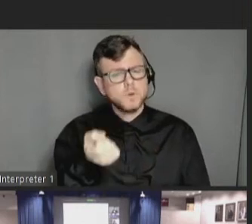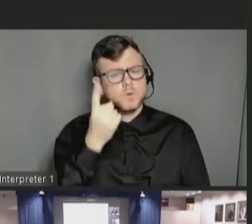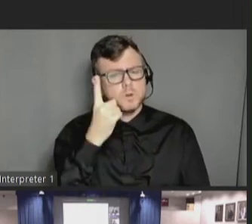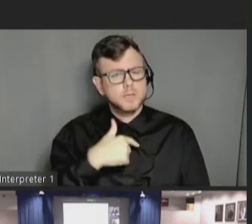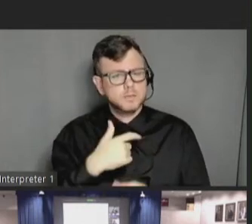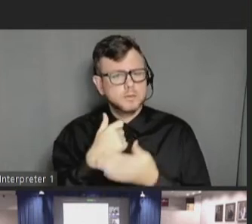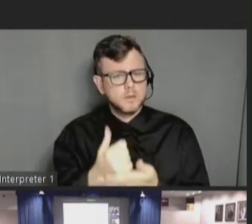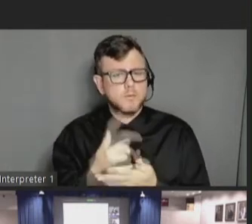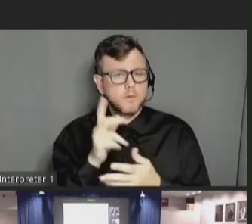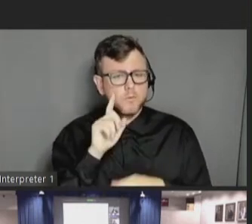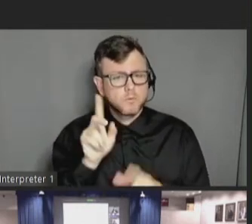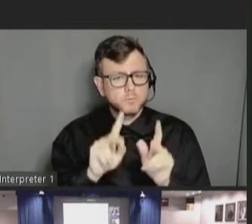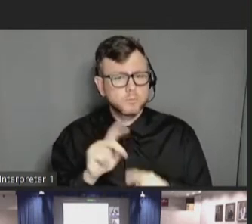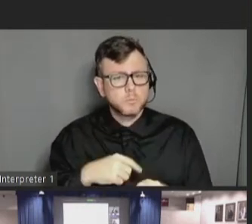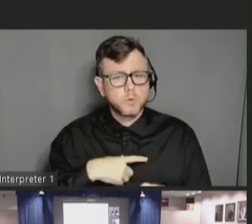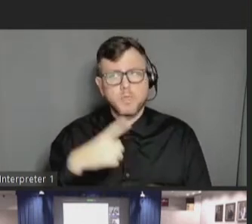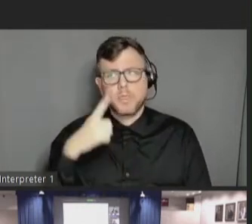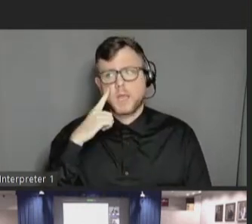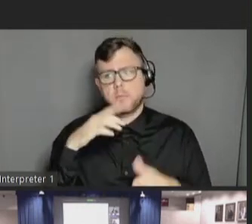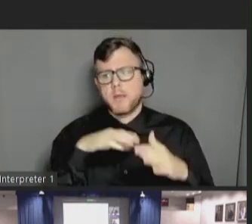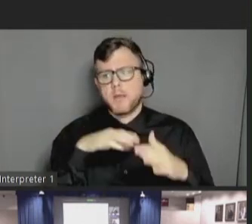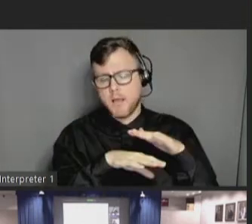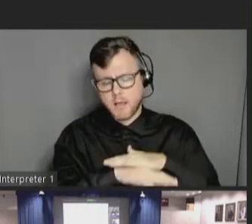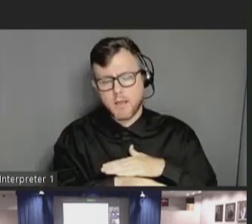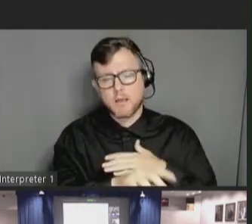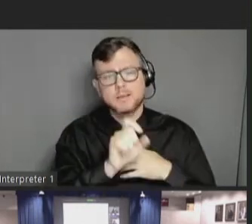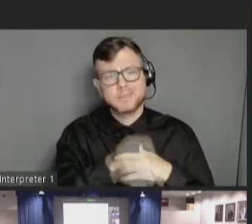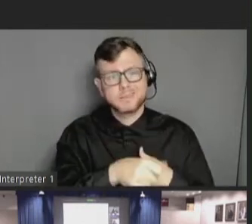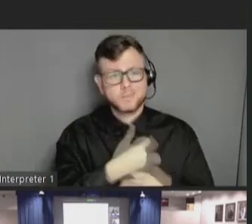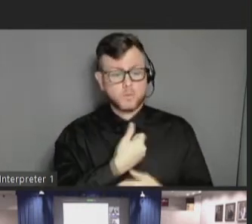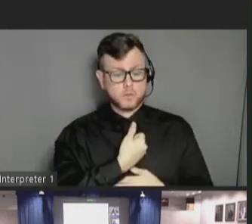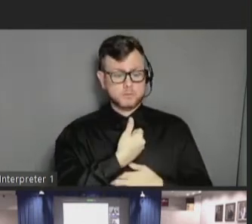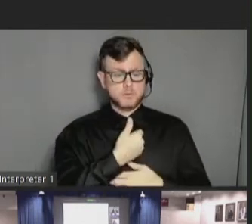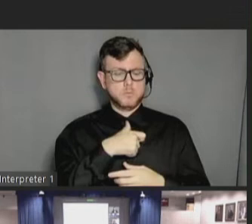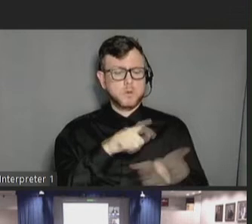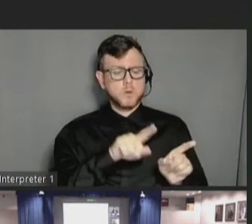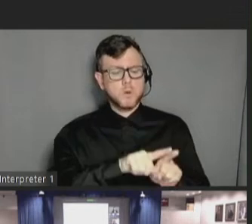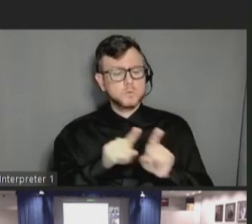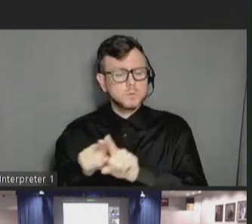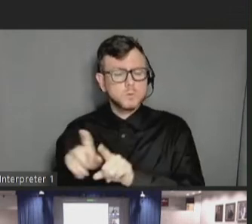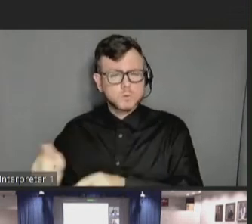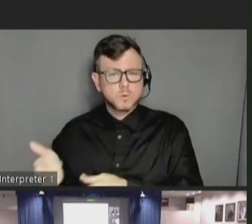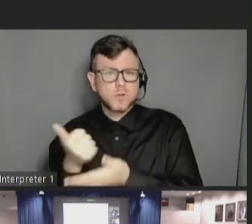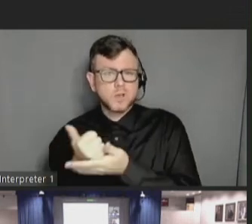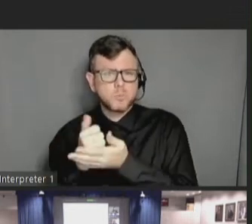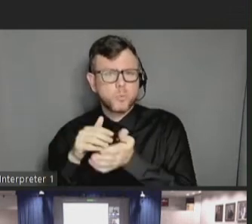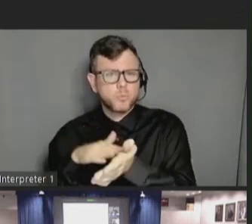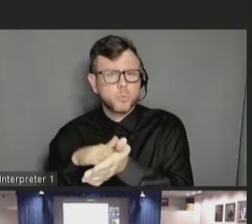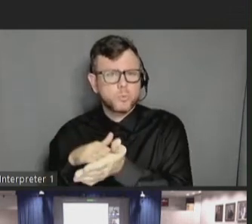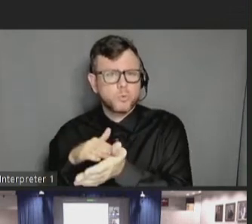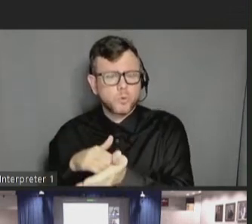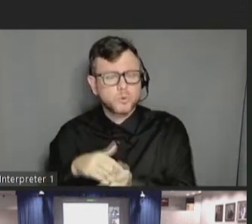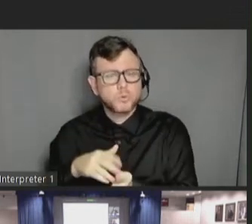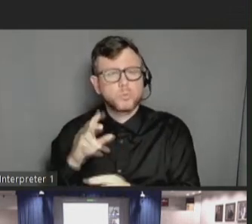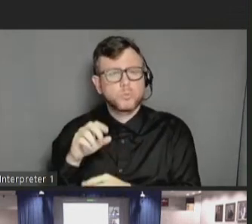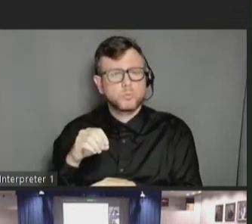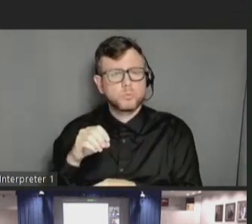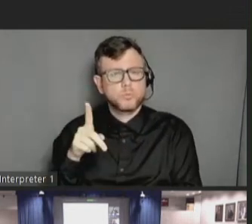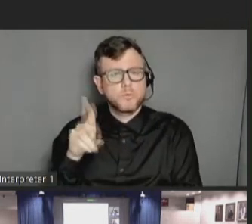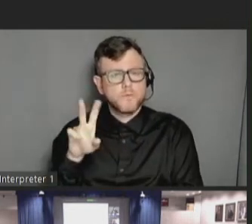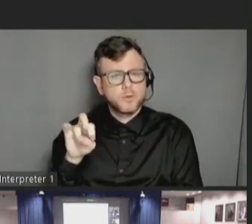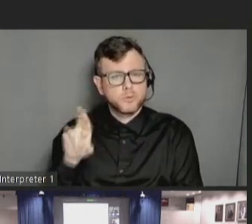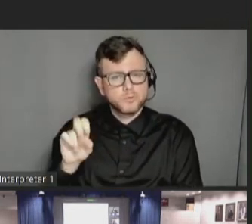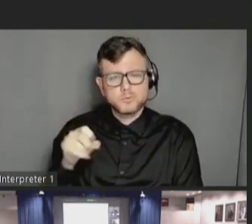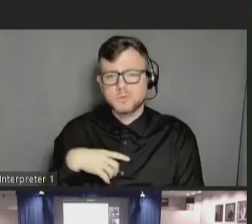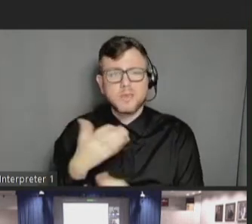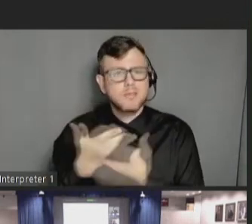for people who are thinking about access, but for themselves, but also helpful for providers to give them an idea of an things that